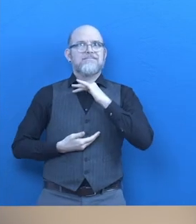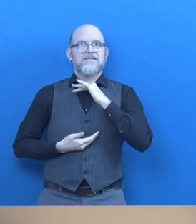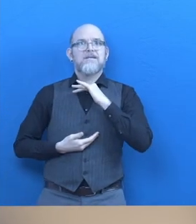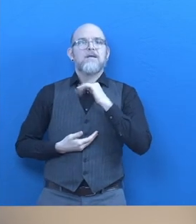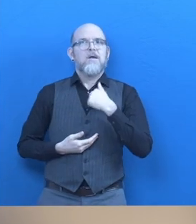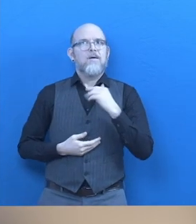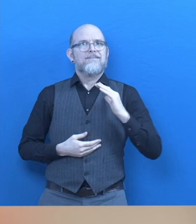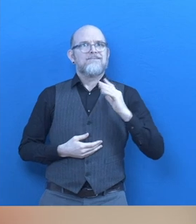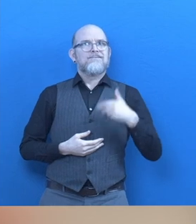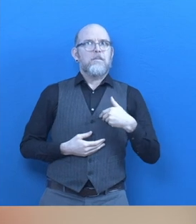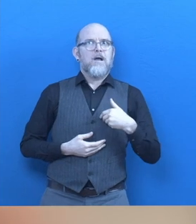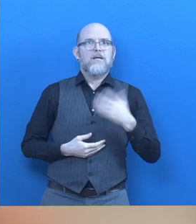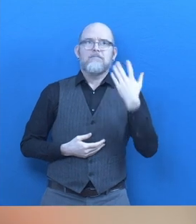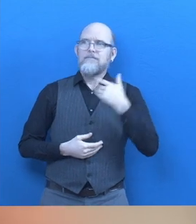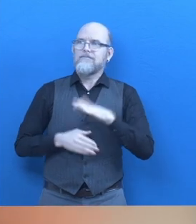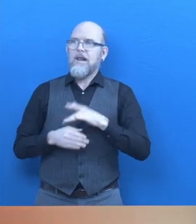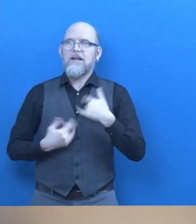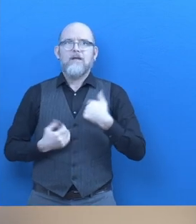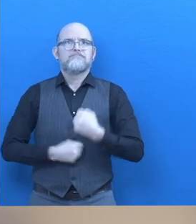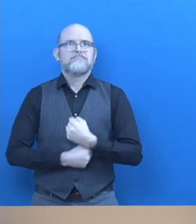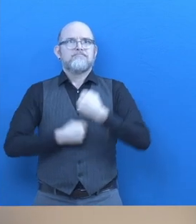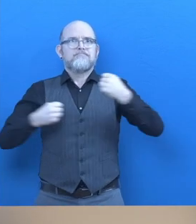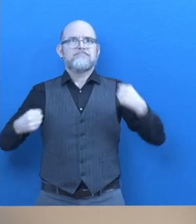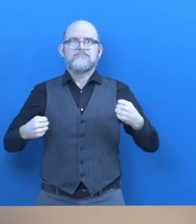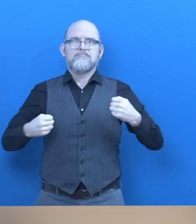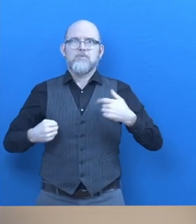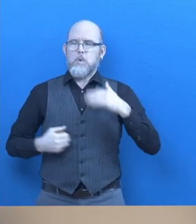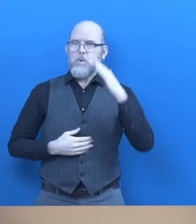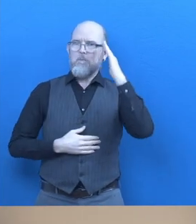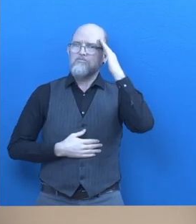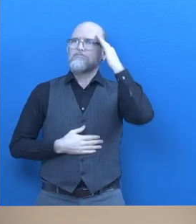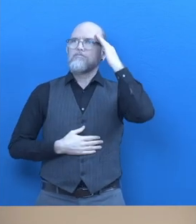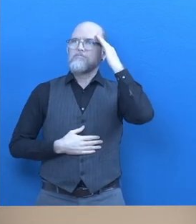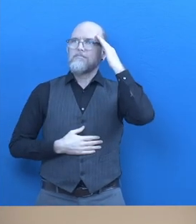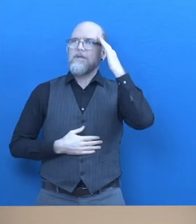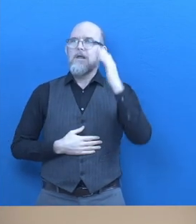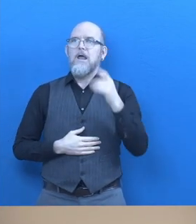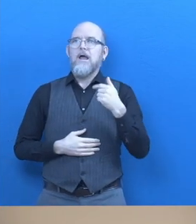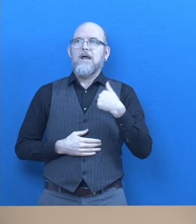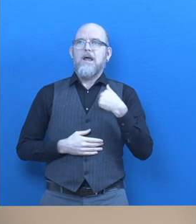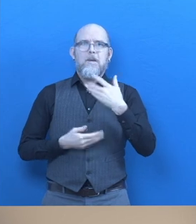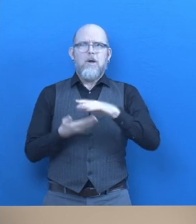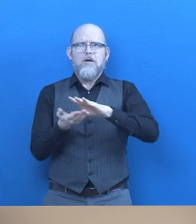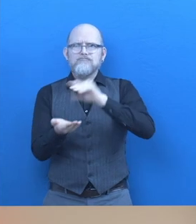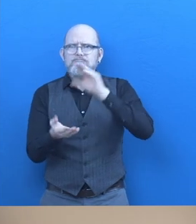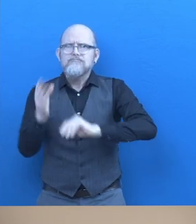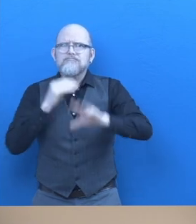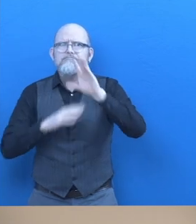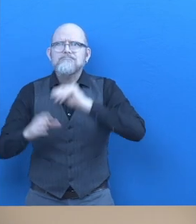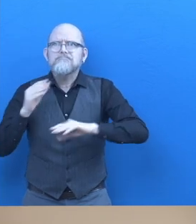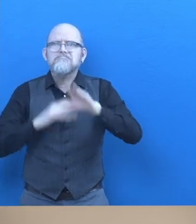Most importantly I was well accommodated. All seminars I attended in the past as a woman with disability.